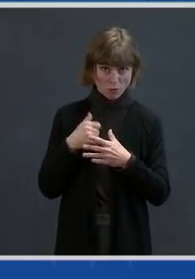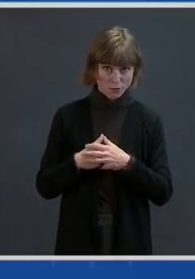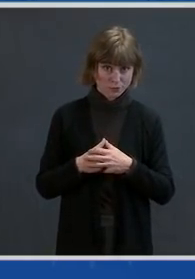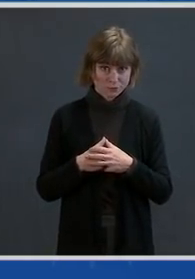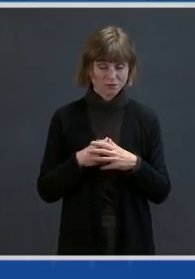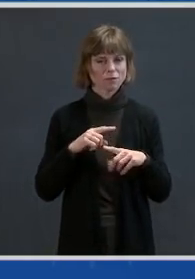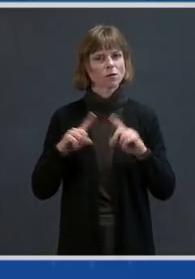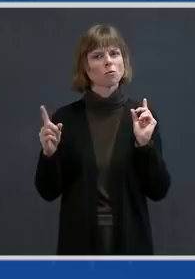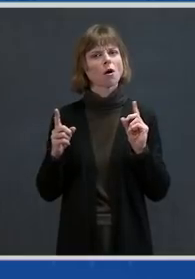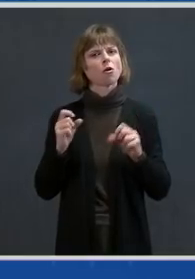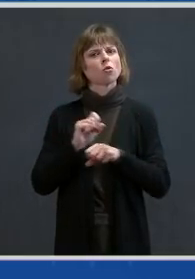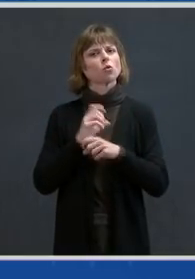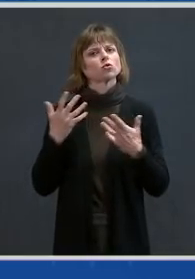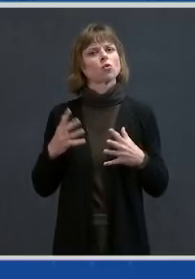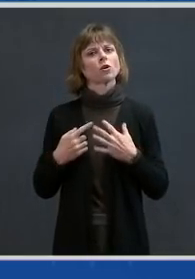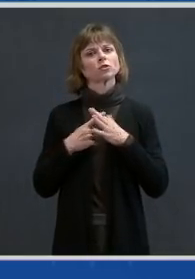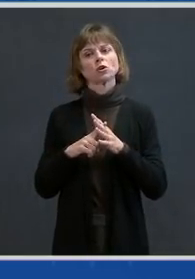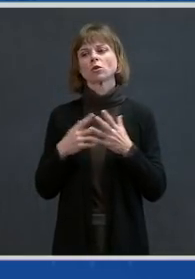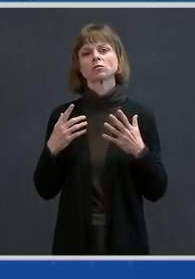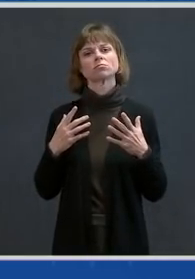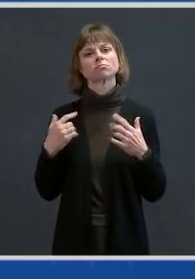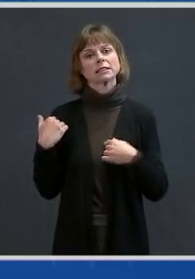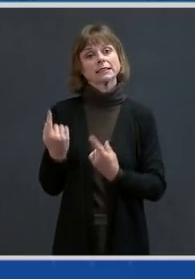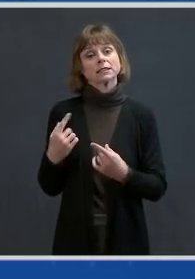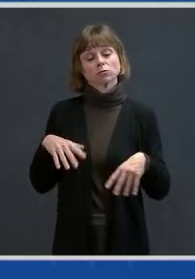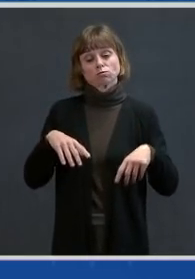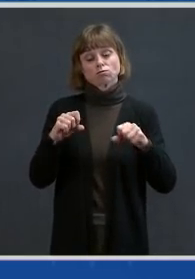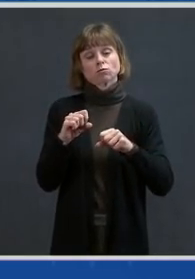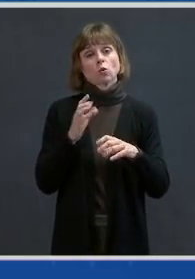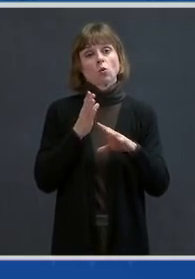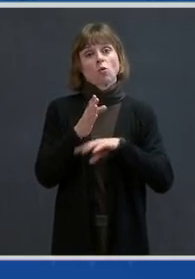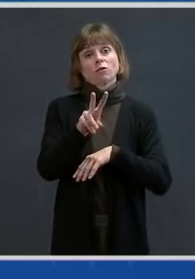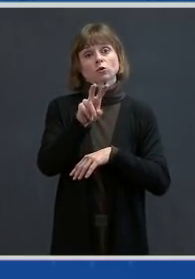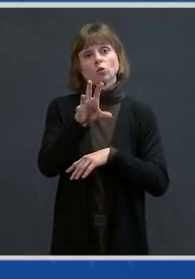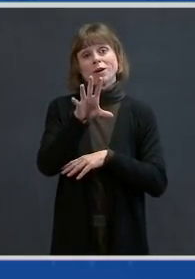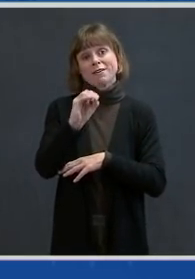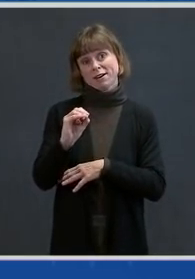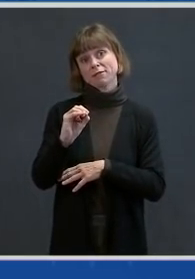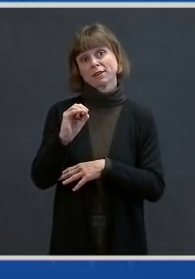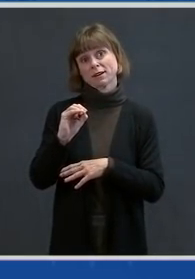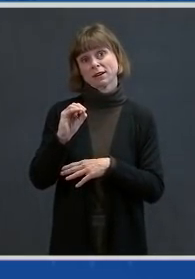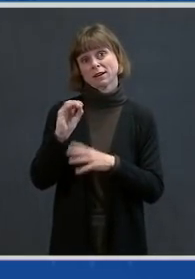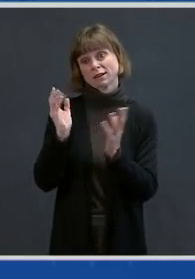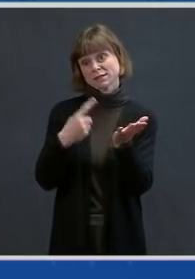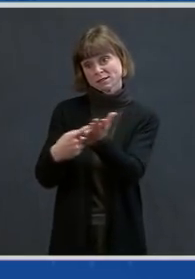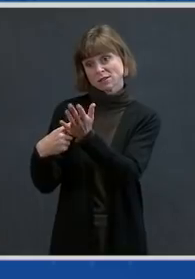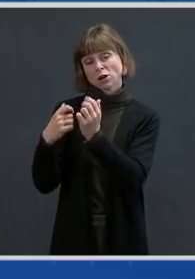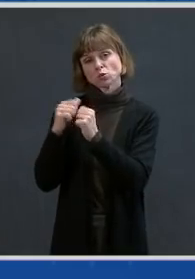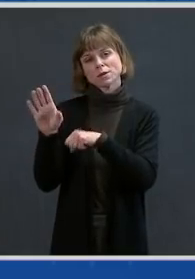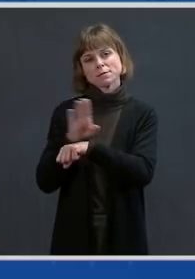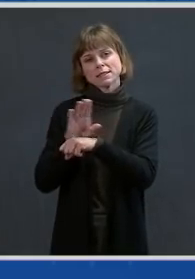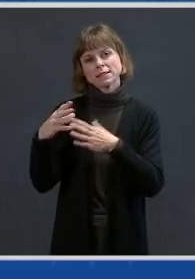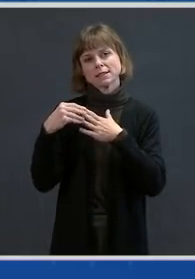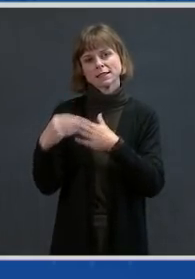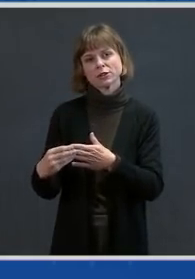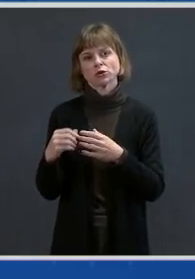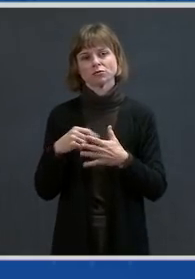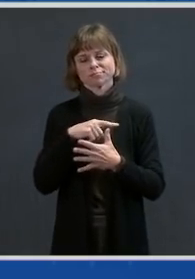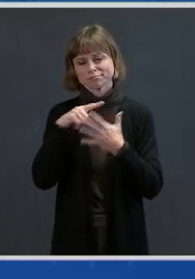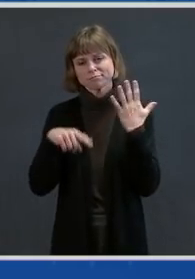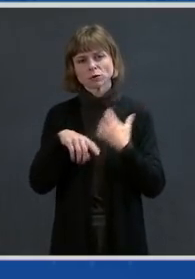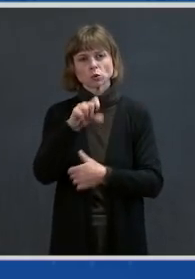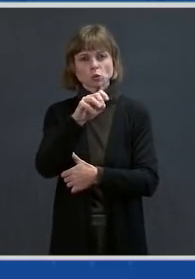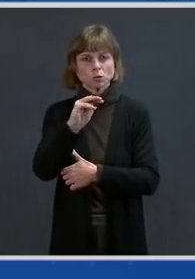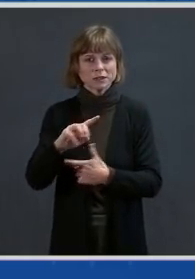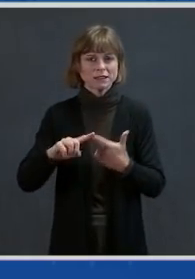we have had over 250 conversations with business leaders in sectors as diverse as technology, retail, social media, medical